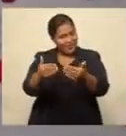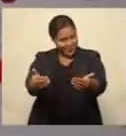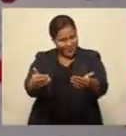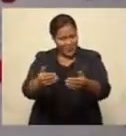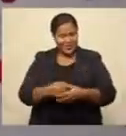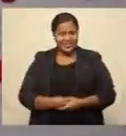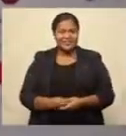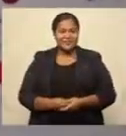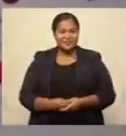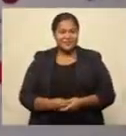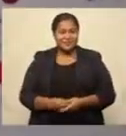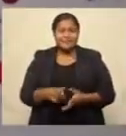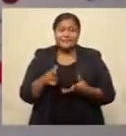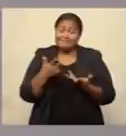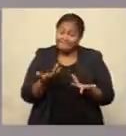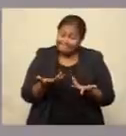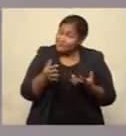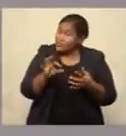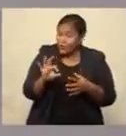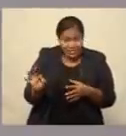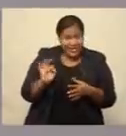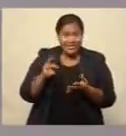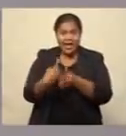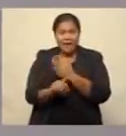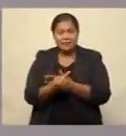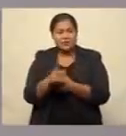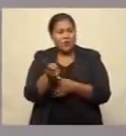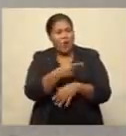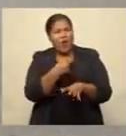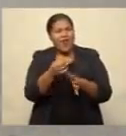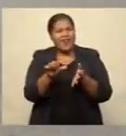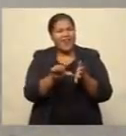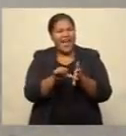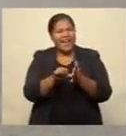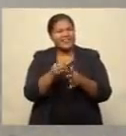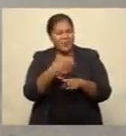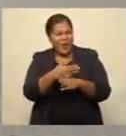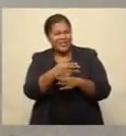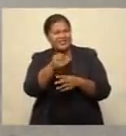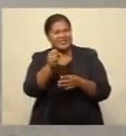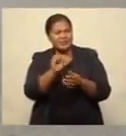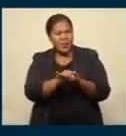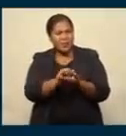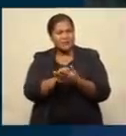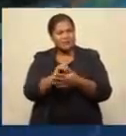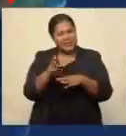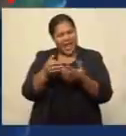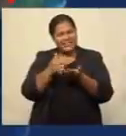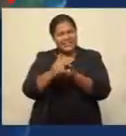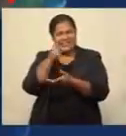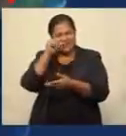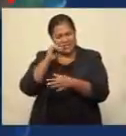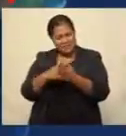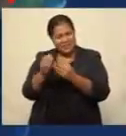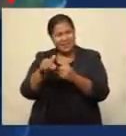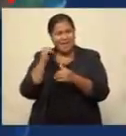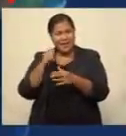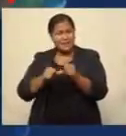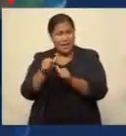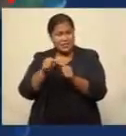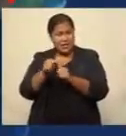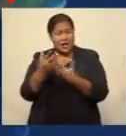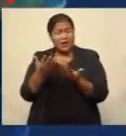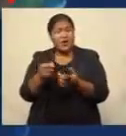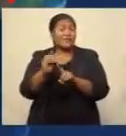While it hasn't happened yet, getting hardware stores online will assist Fijians build back better. Also post-disaster, the people